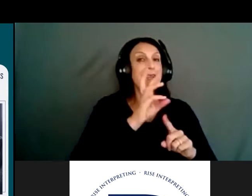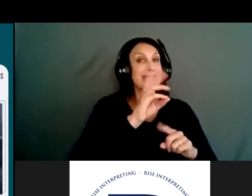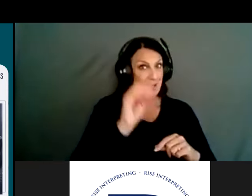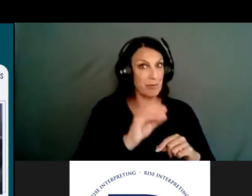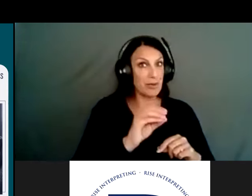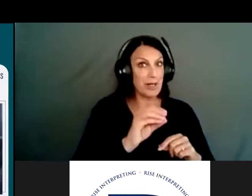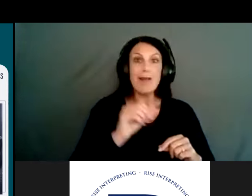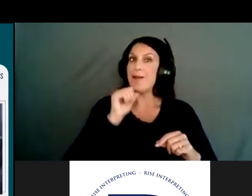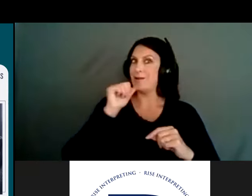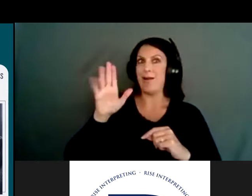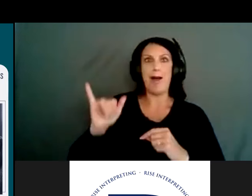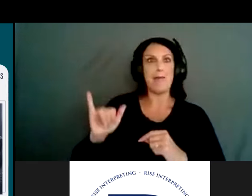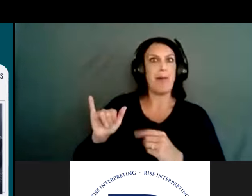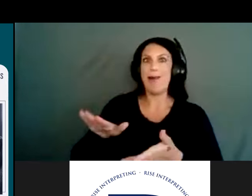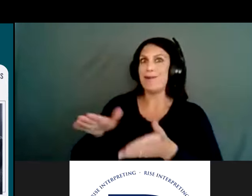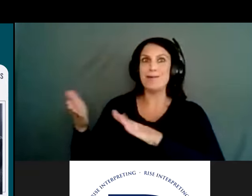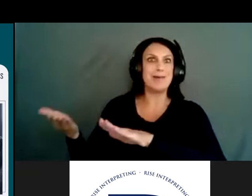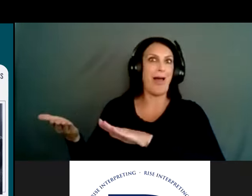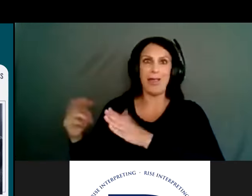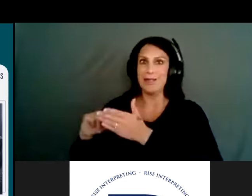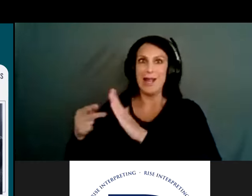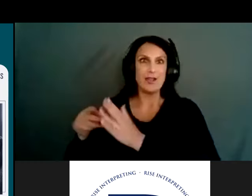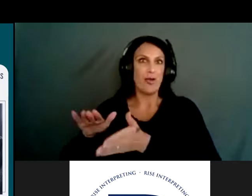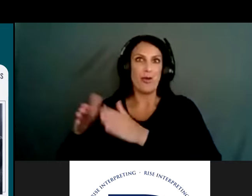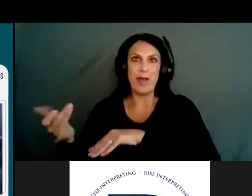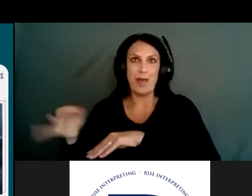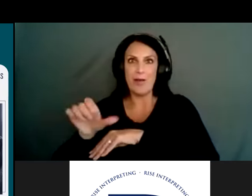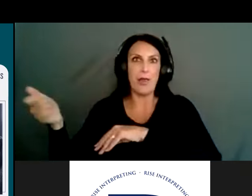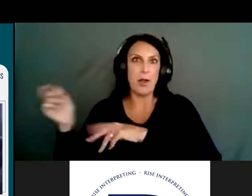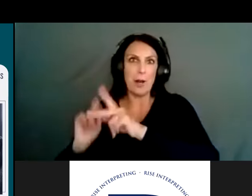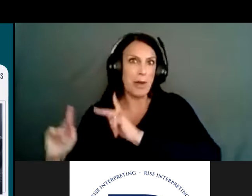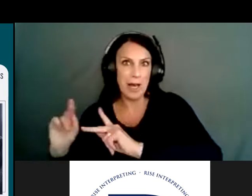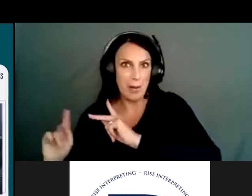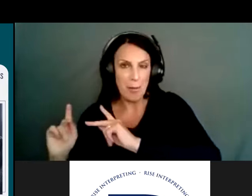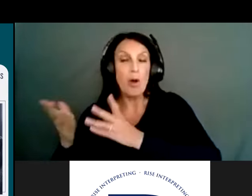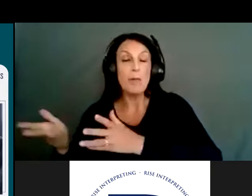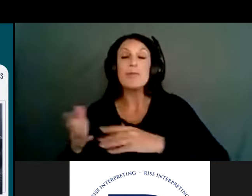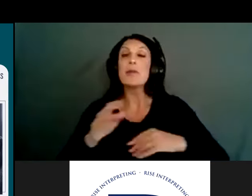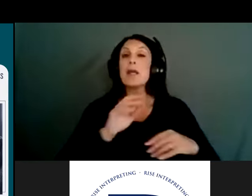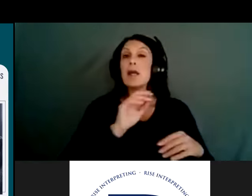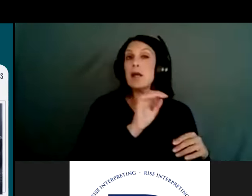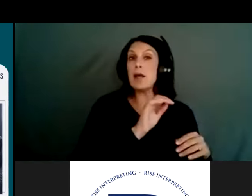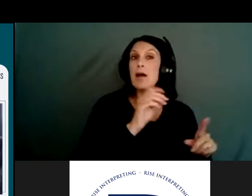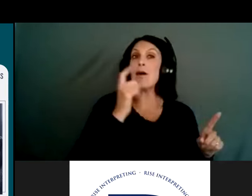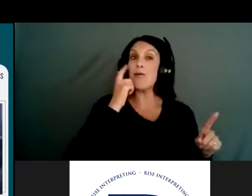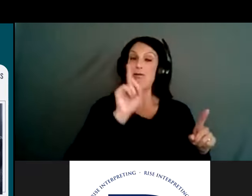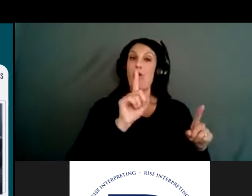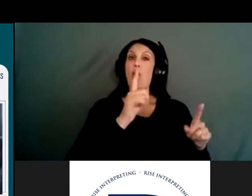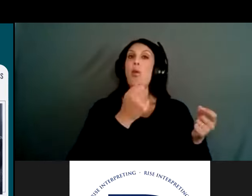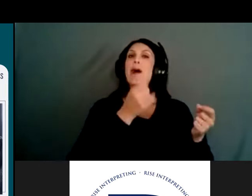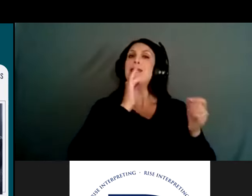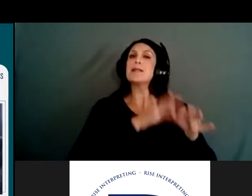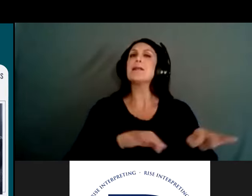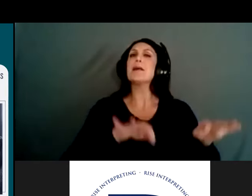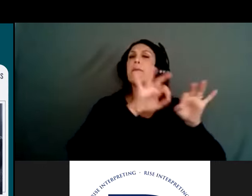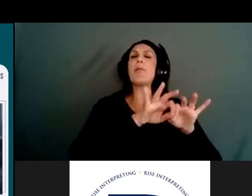not homicides. Another thing I tell when I work with gun shop owners is if not for the moral purpose of this,